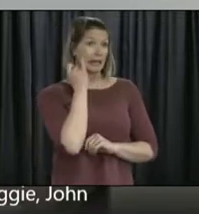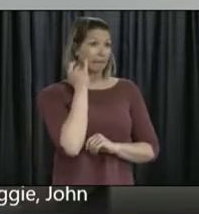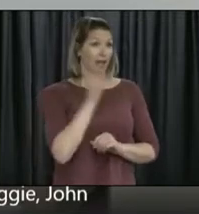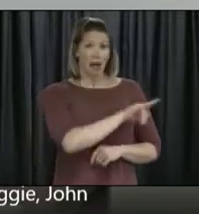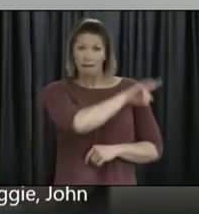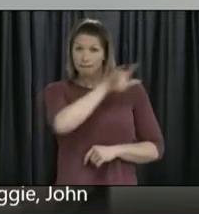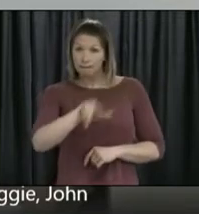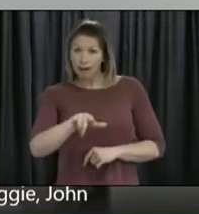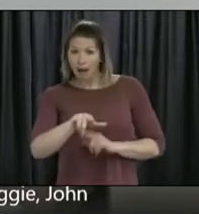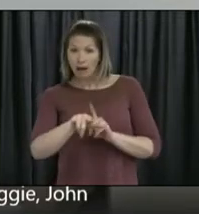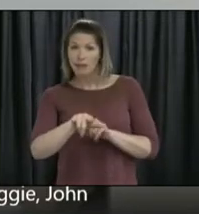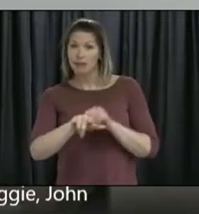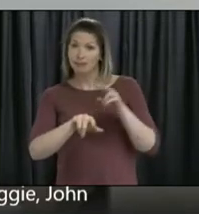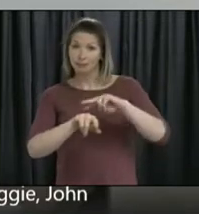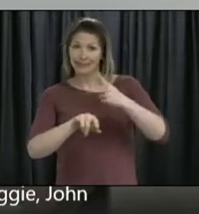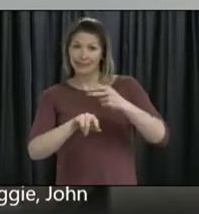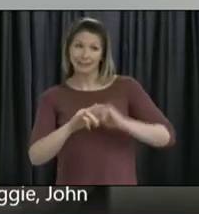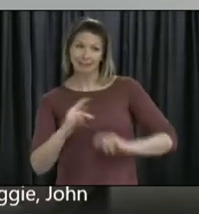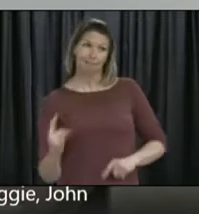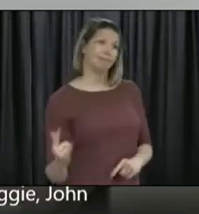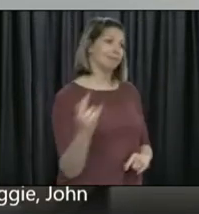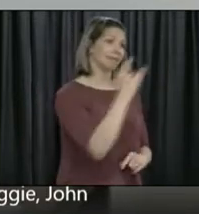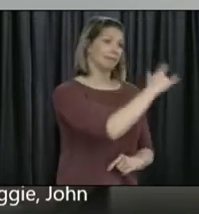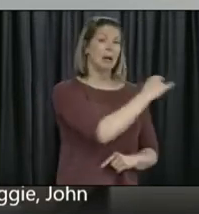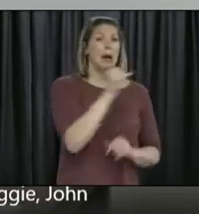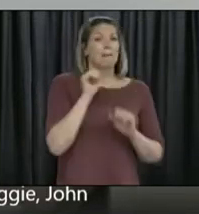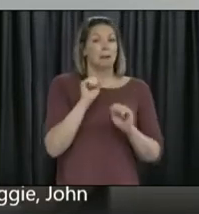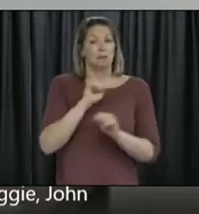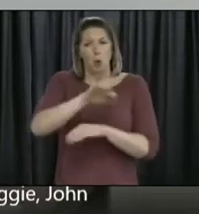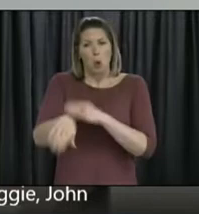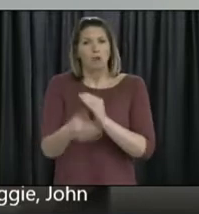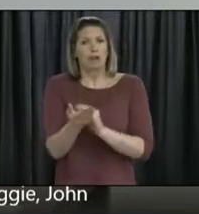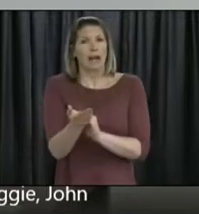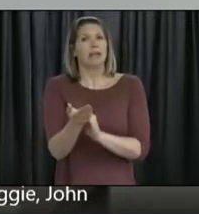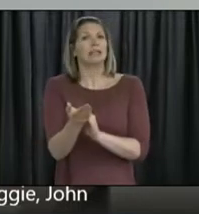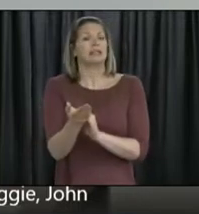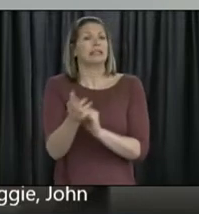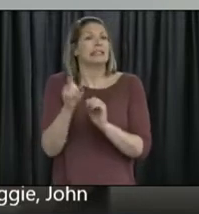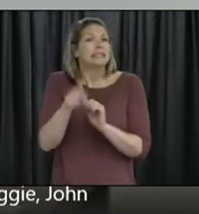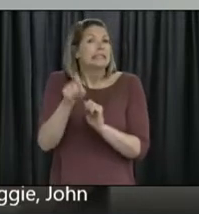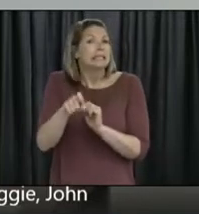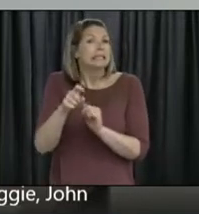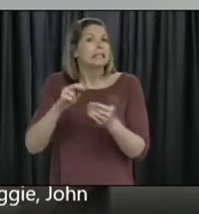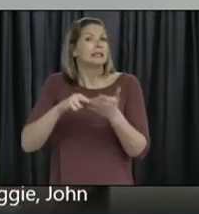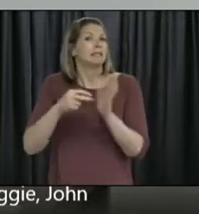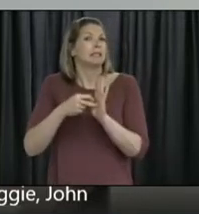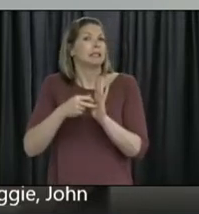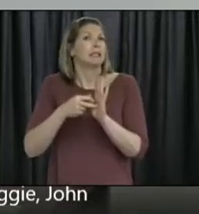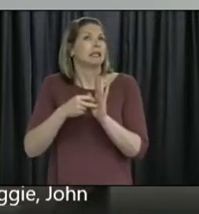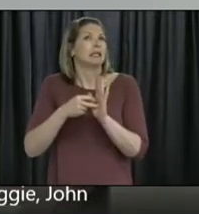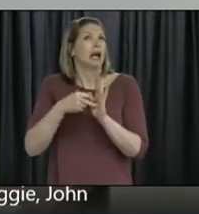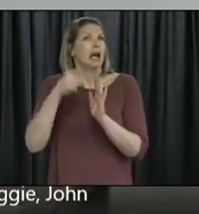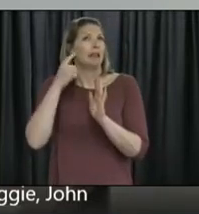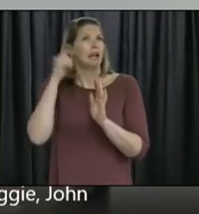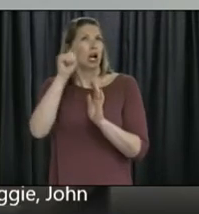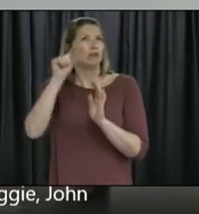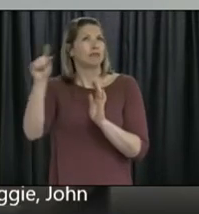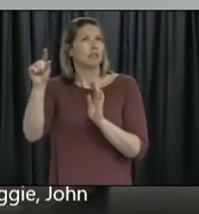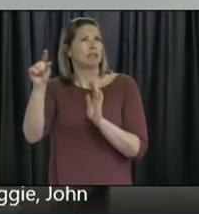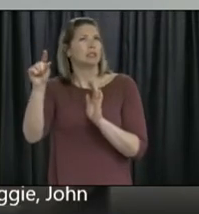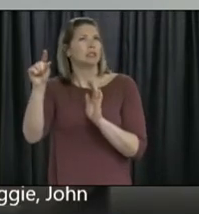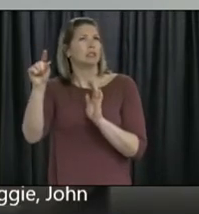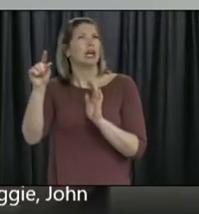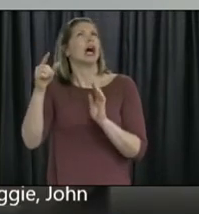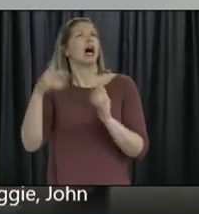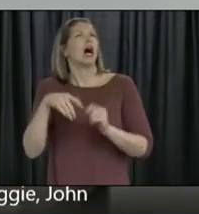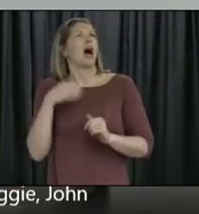for example, for them to overnight to do that, that would be arranged. I'm drawing on analogy here. That's what happened in the two